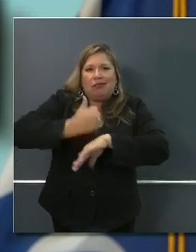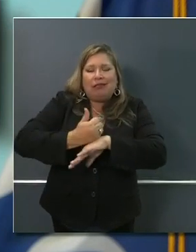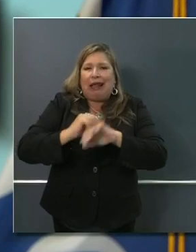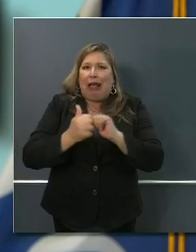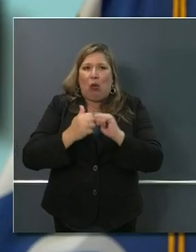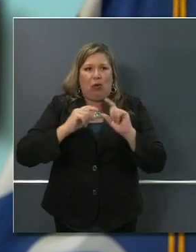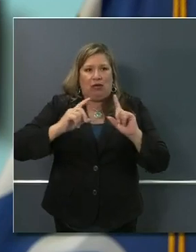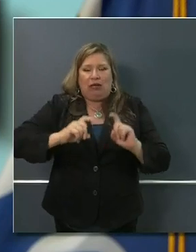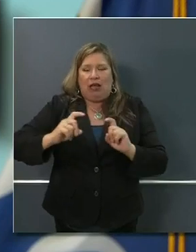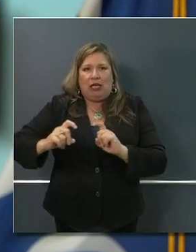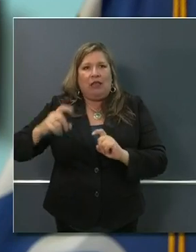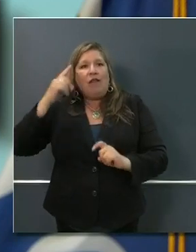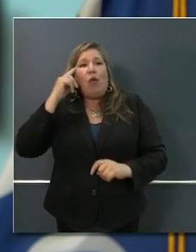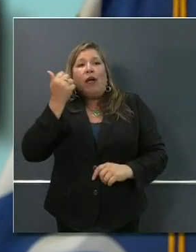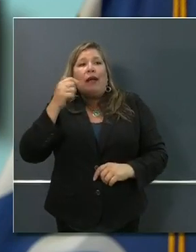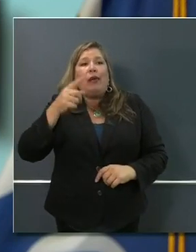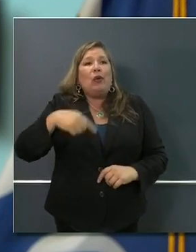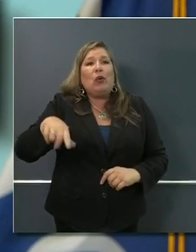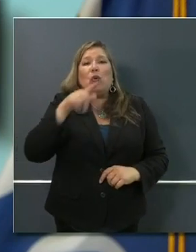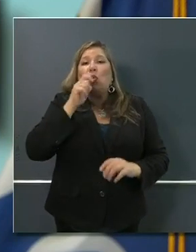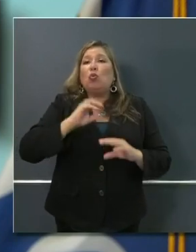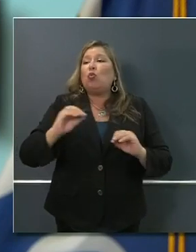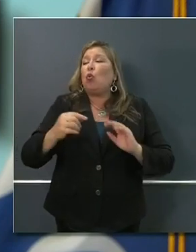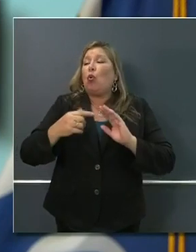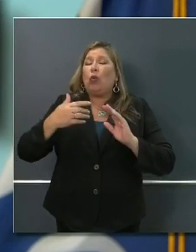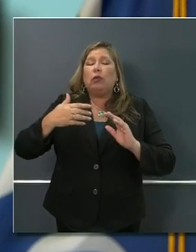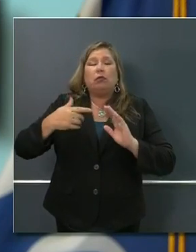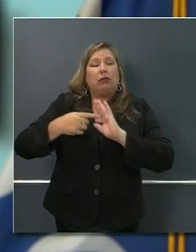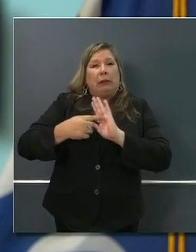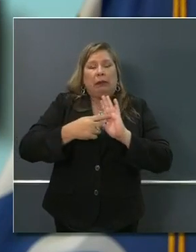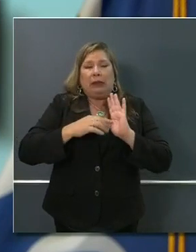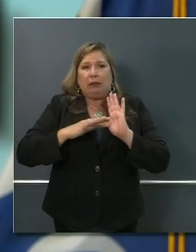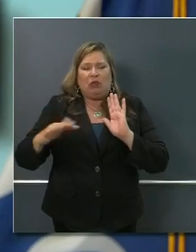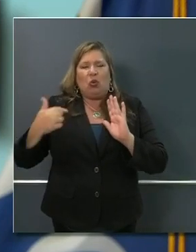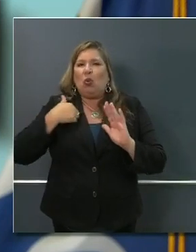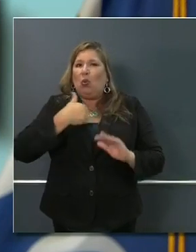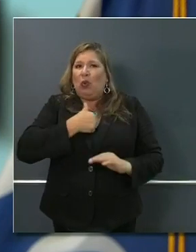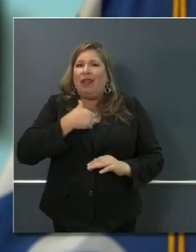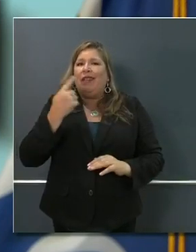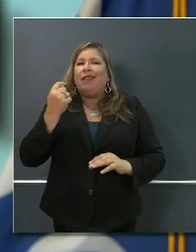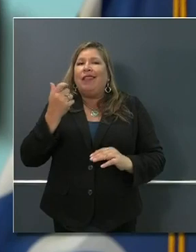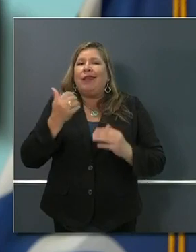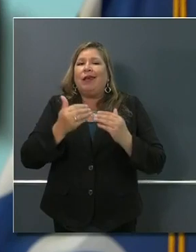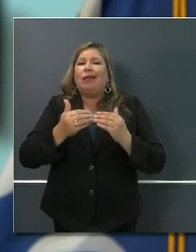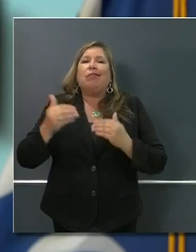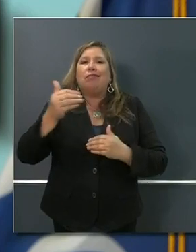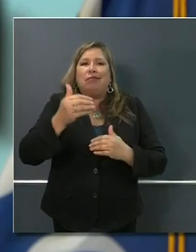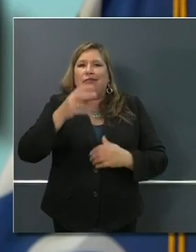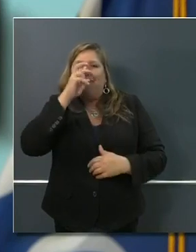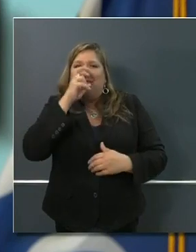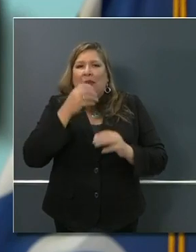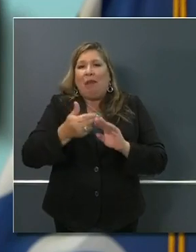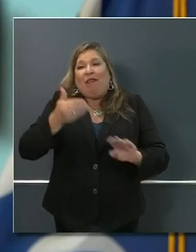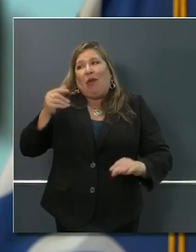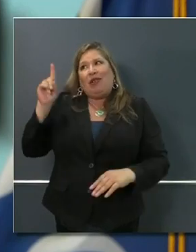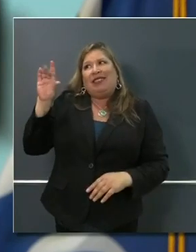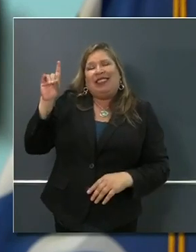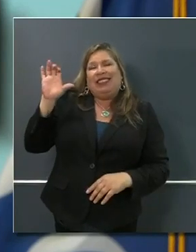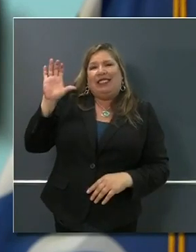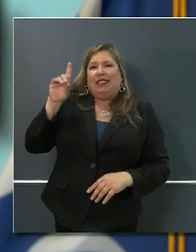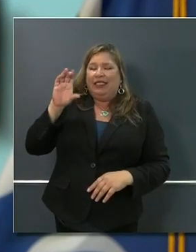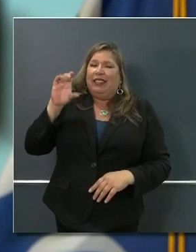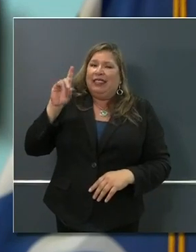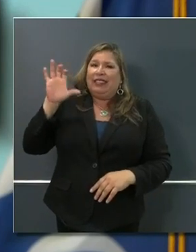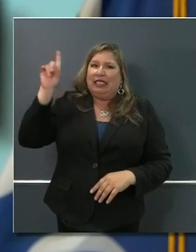asymptomatic individuals. So, to answer your question, we got a little bit ahead of the CDC. Now, you more specifically are